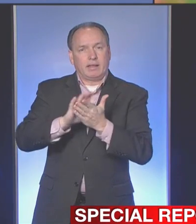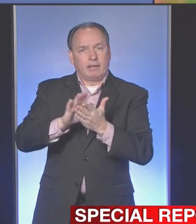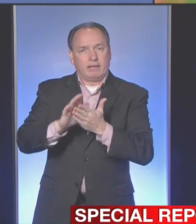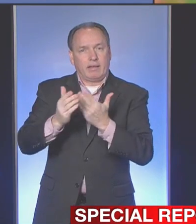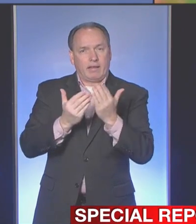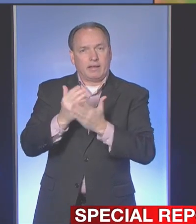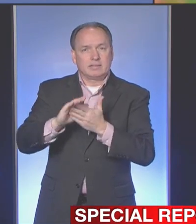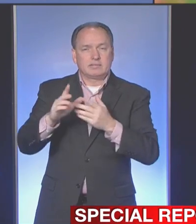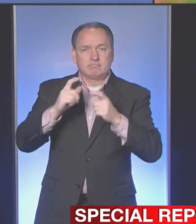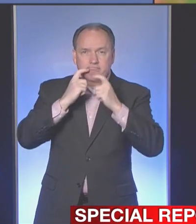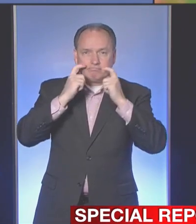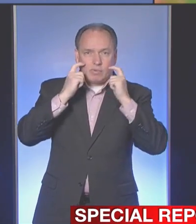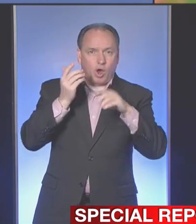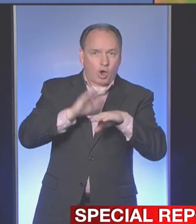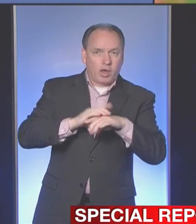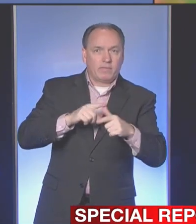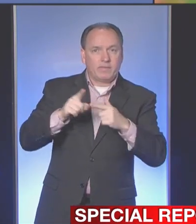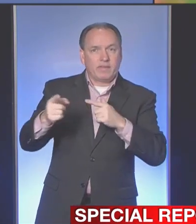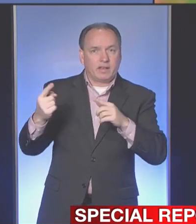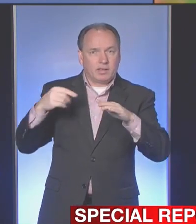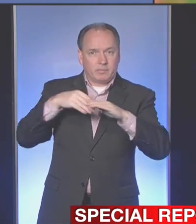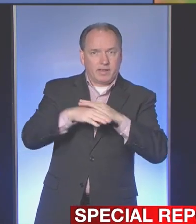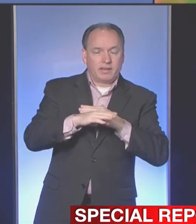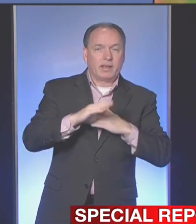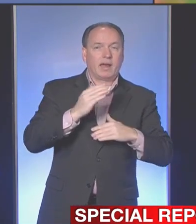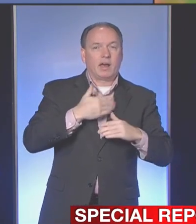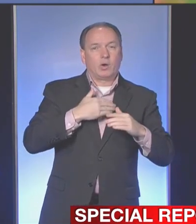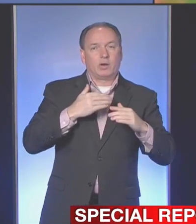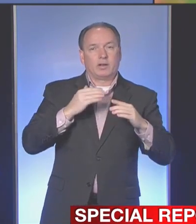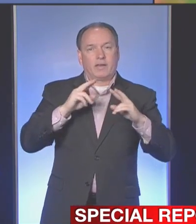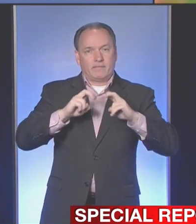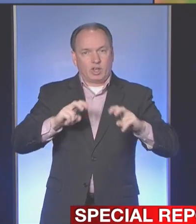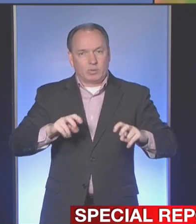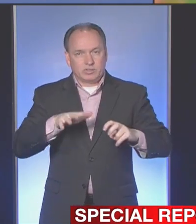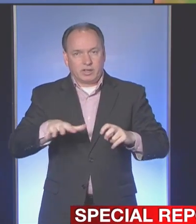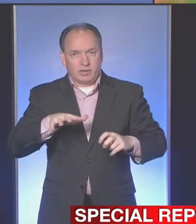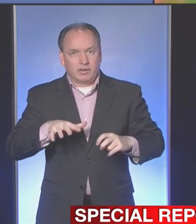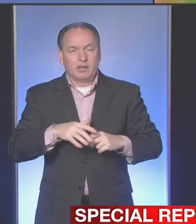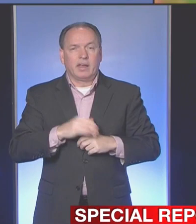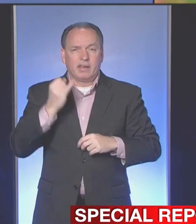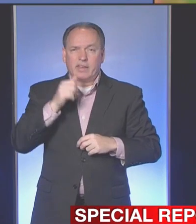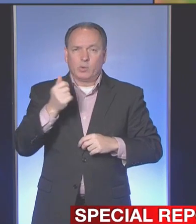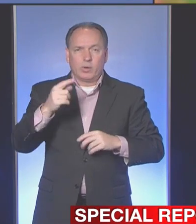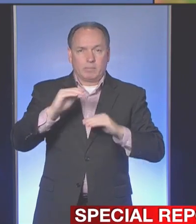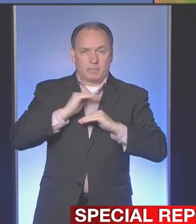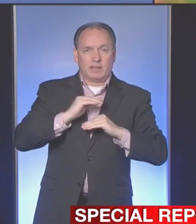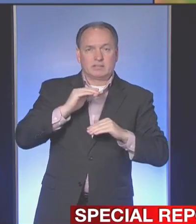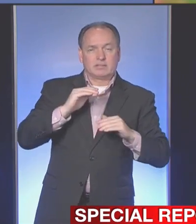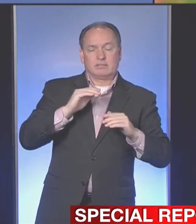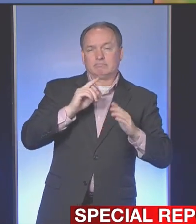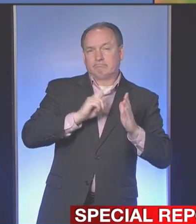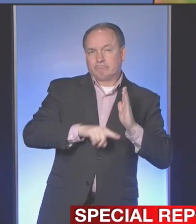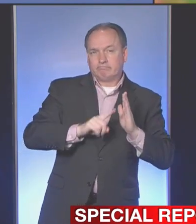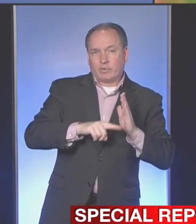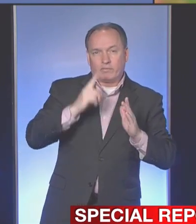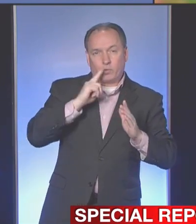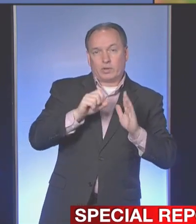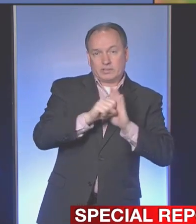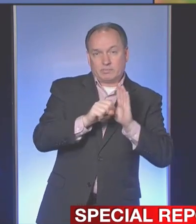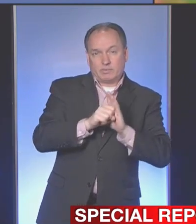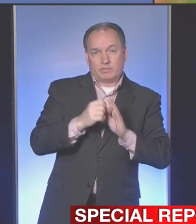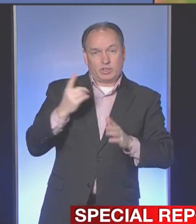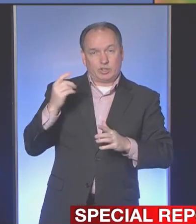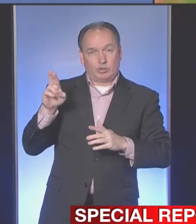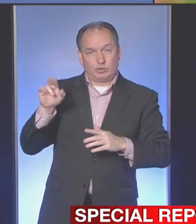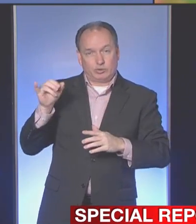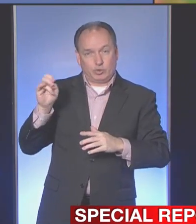face mask then they come in and are evaluated. If anyone meets any of the screening criteria in terms of symptoms that Dr. Jones had mentioned